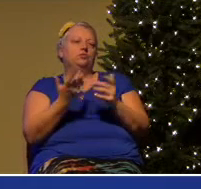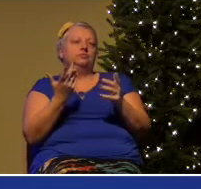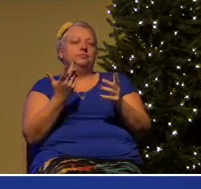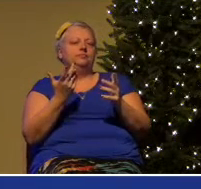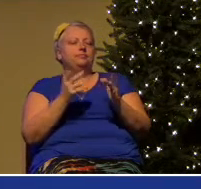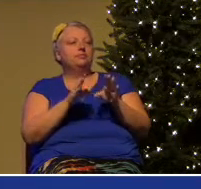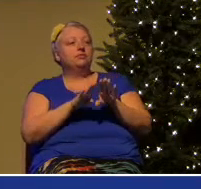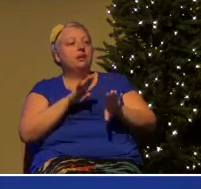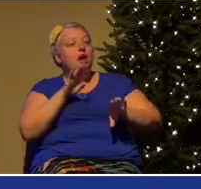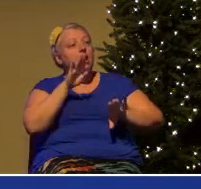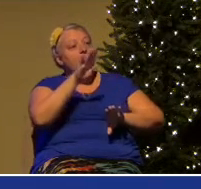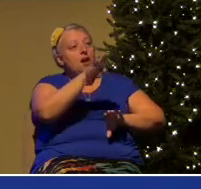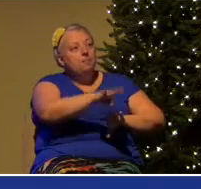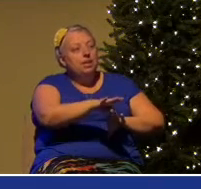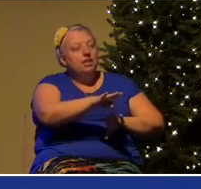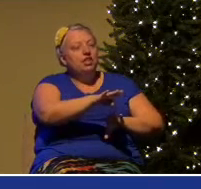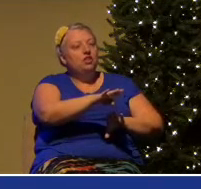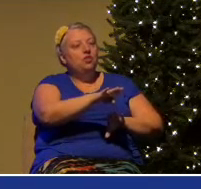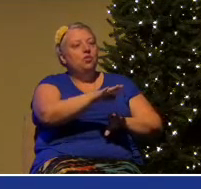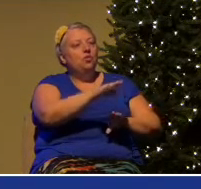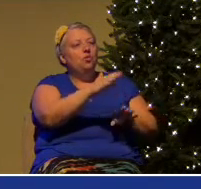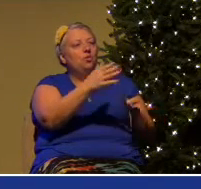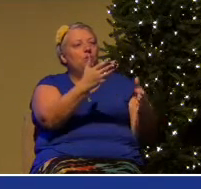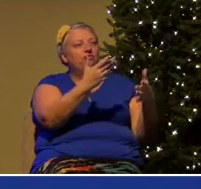lives of people around you.